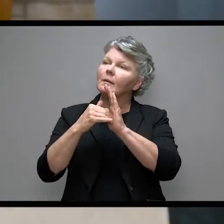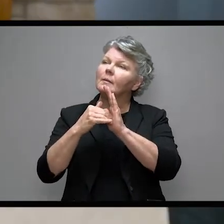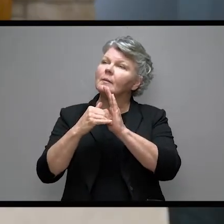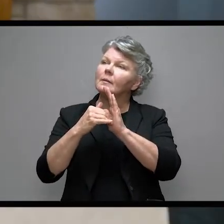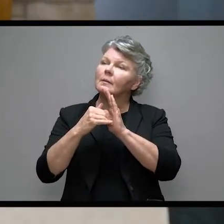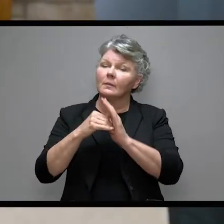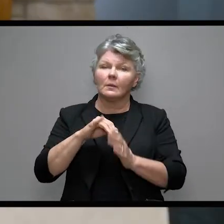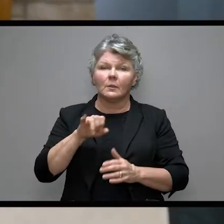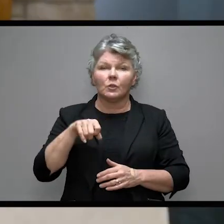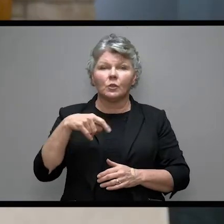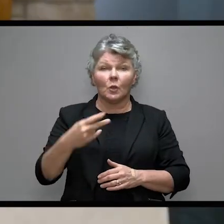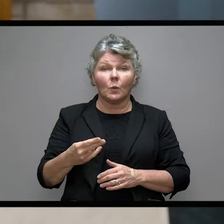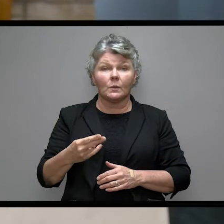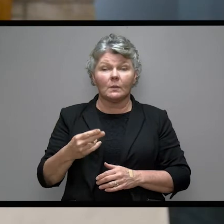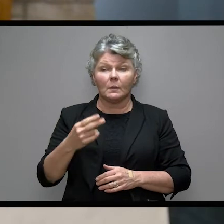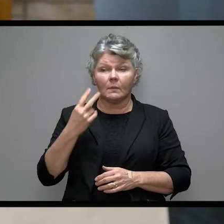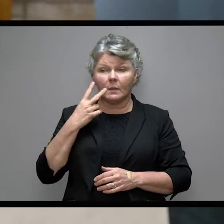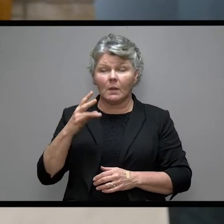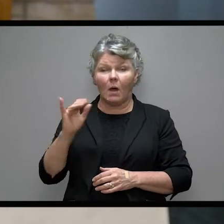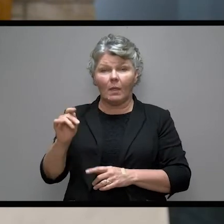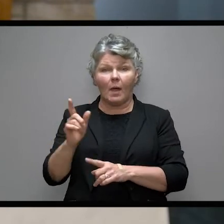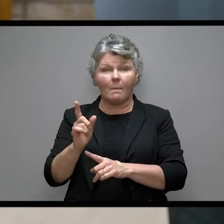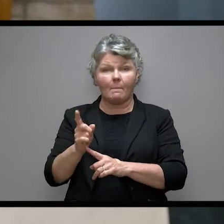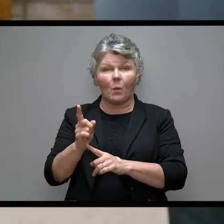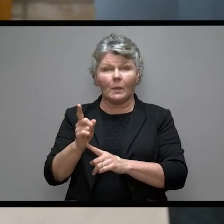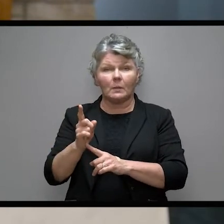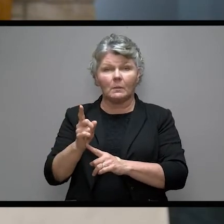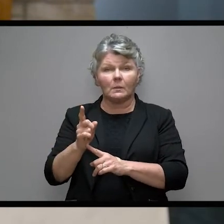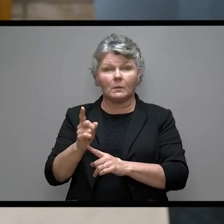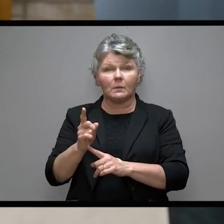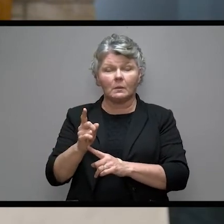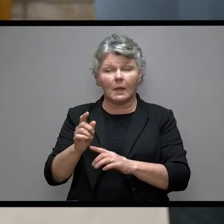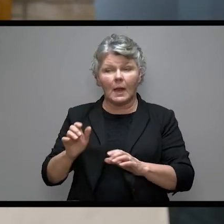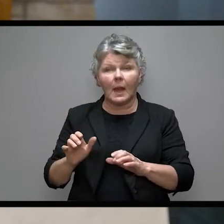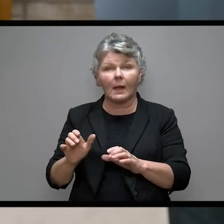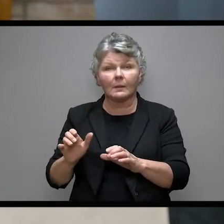Joseph saw the moment and chose to act.